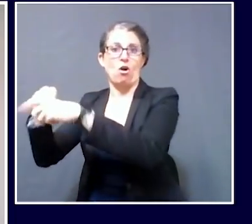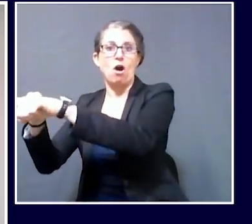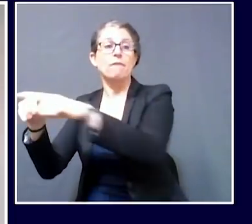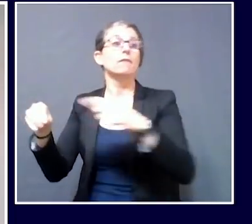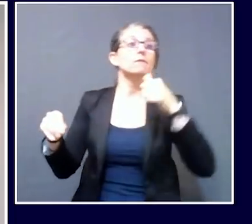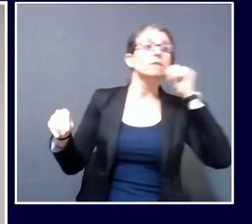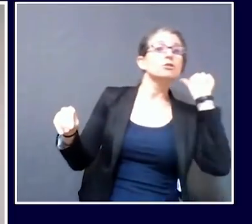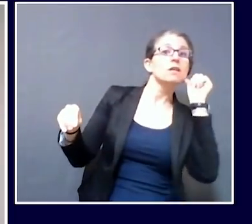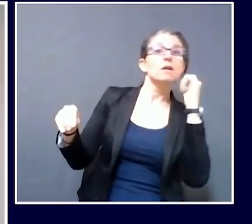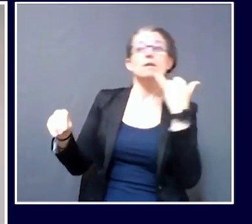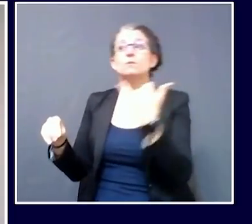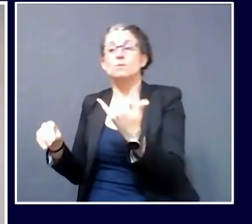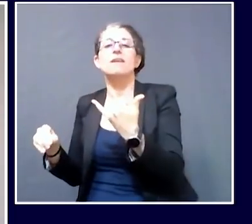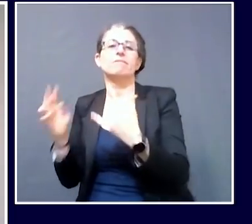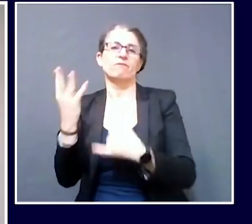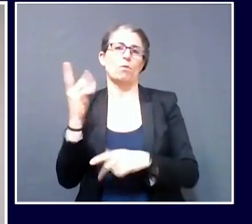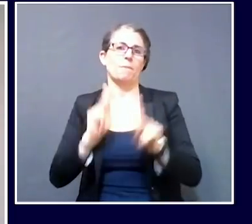yesterday.